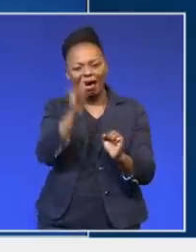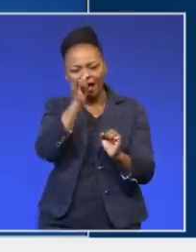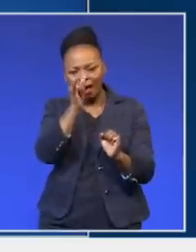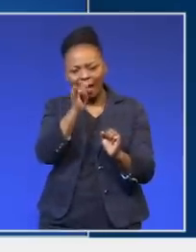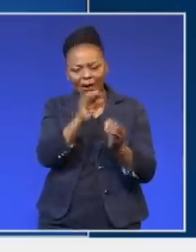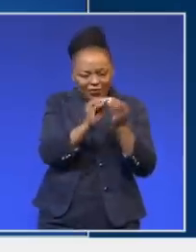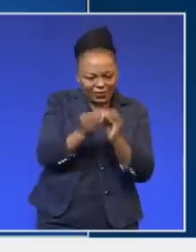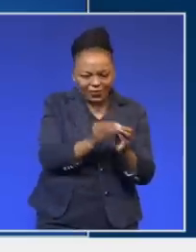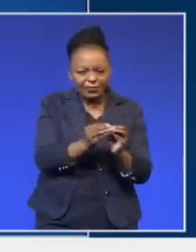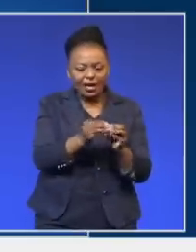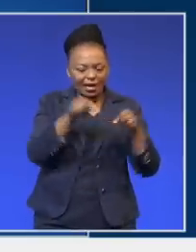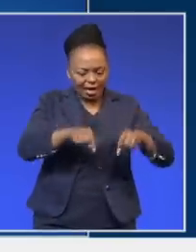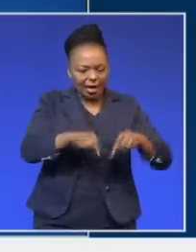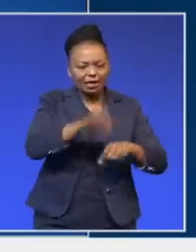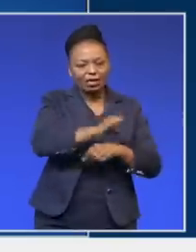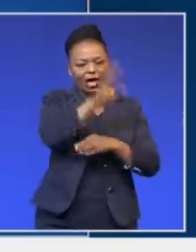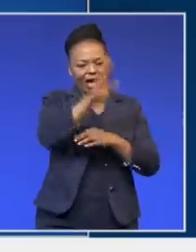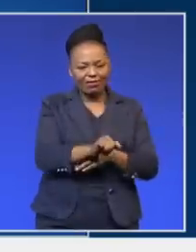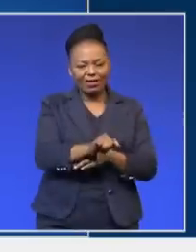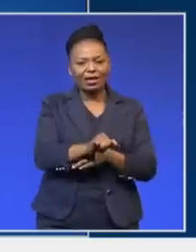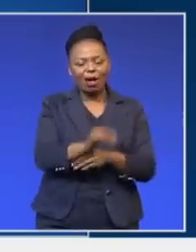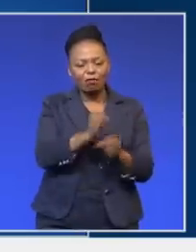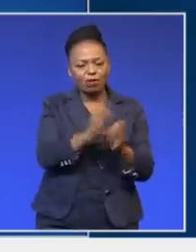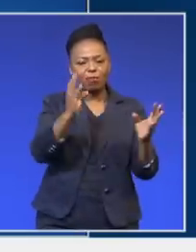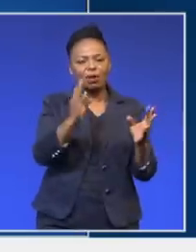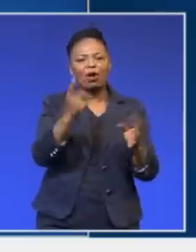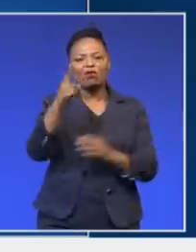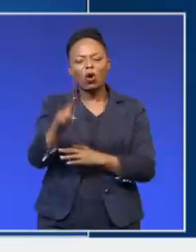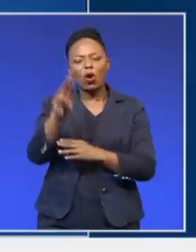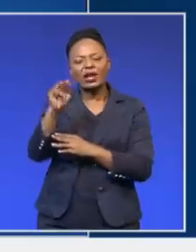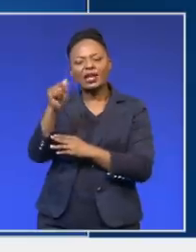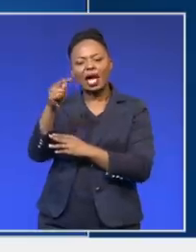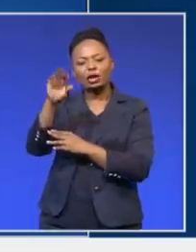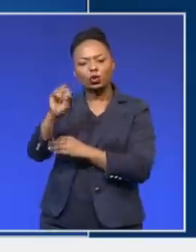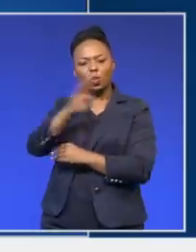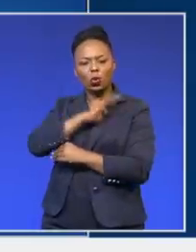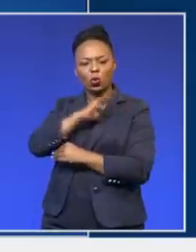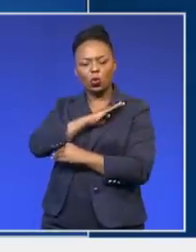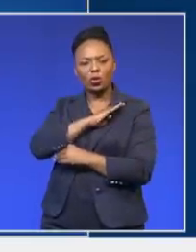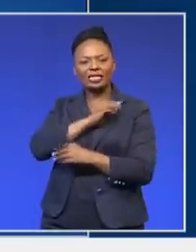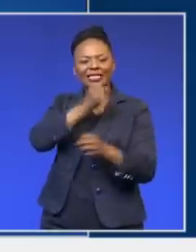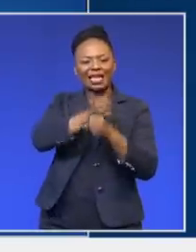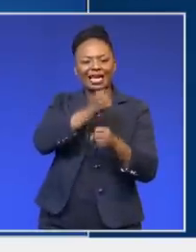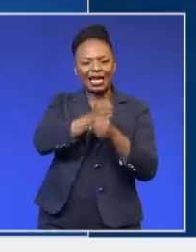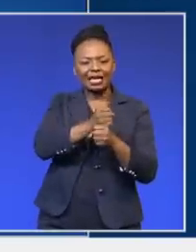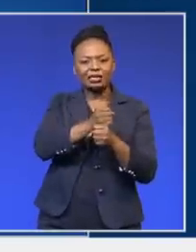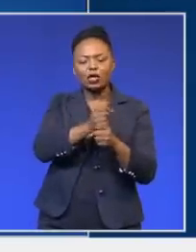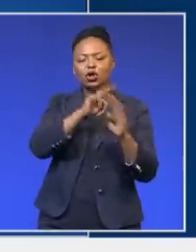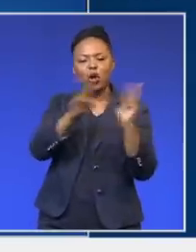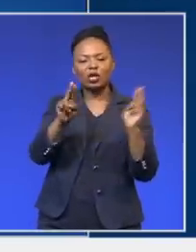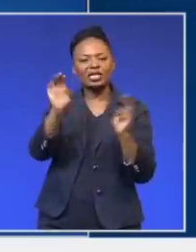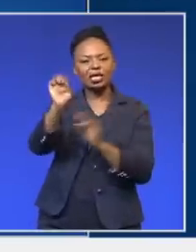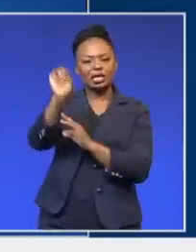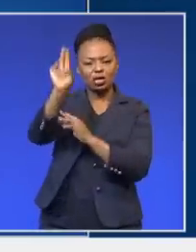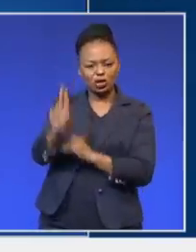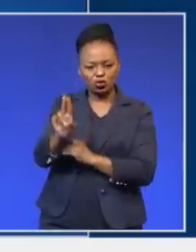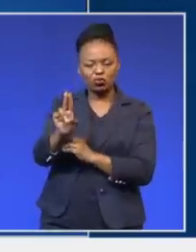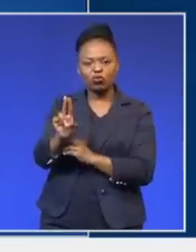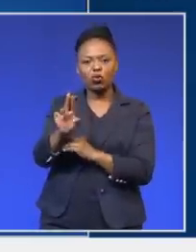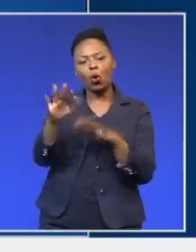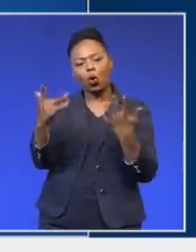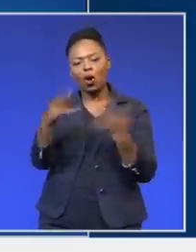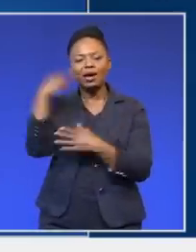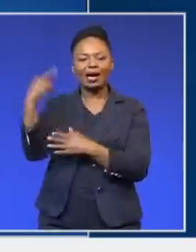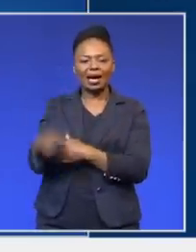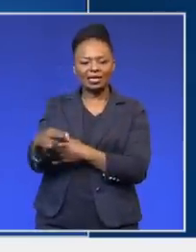Africa is usually according to the NATO standards and not the European or the Russian and Eastern